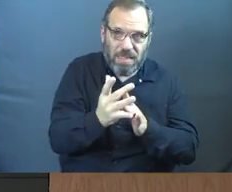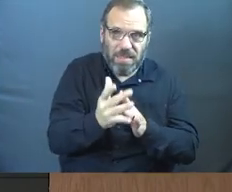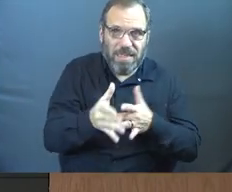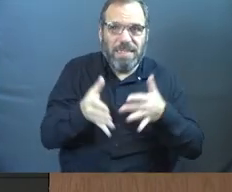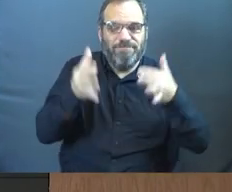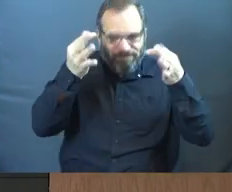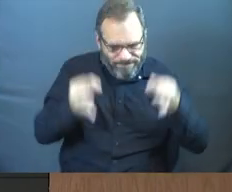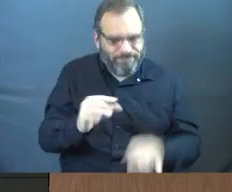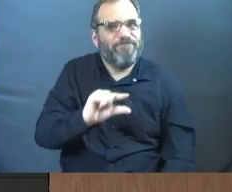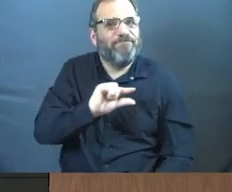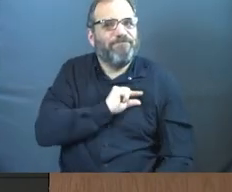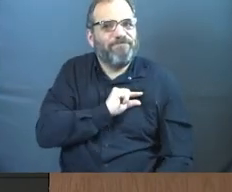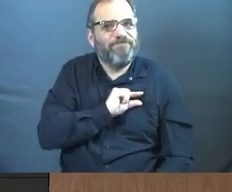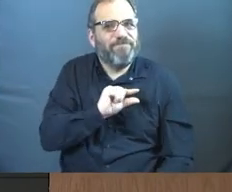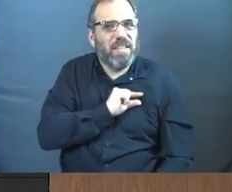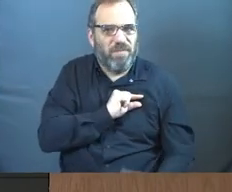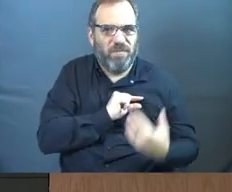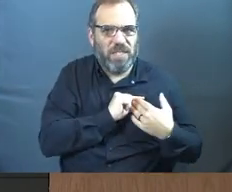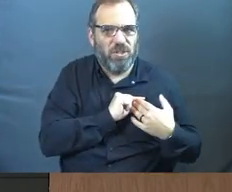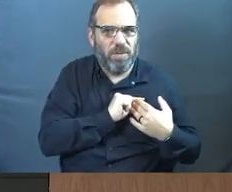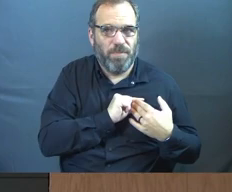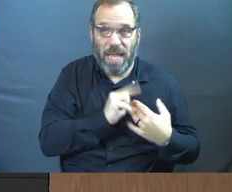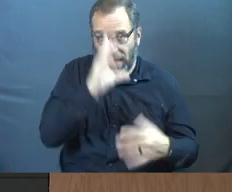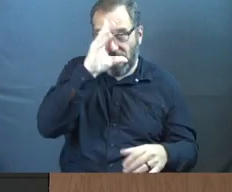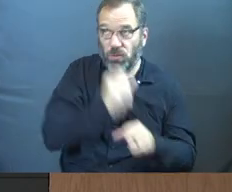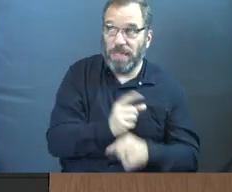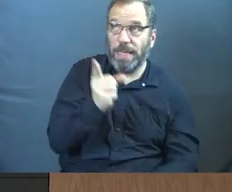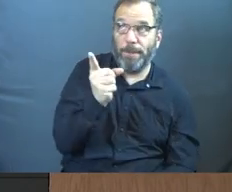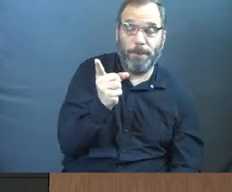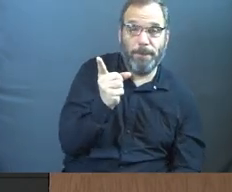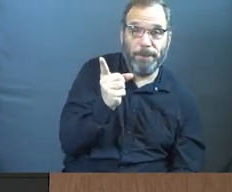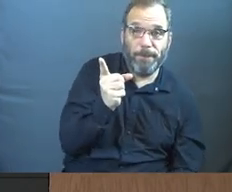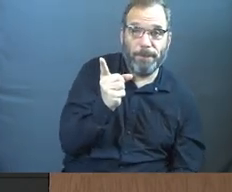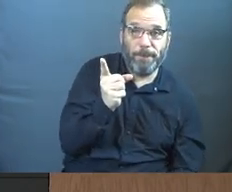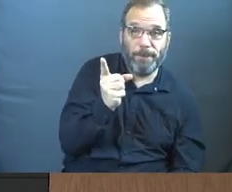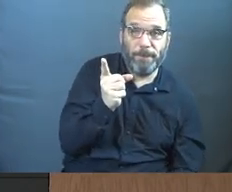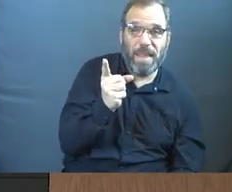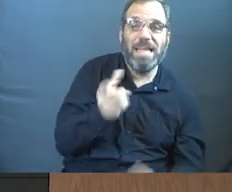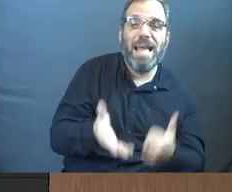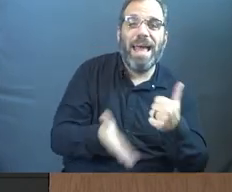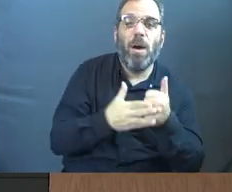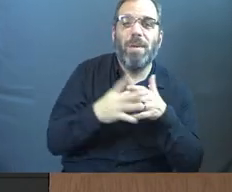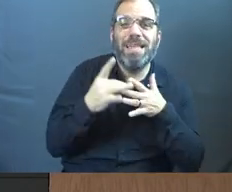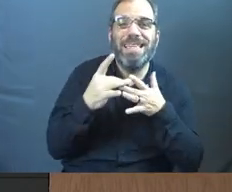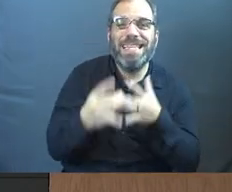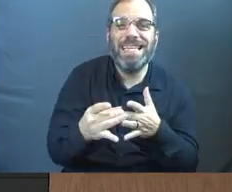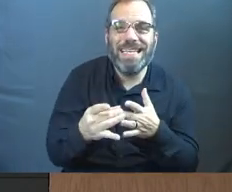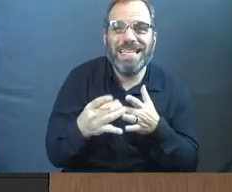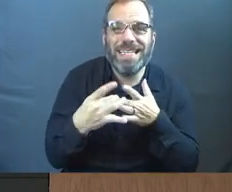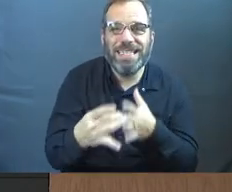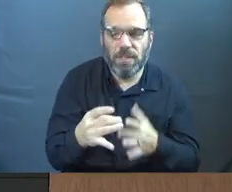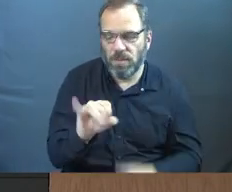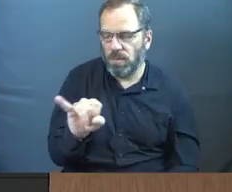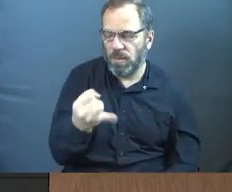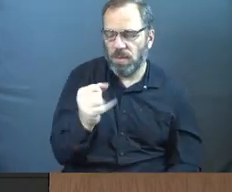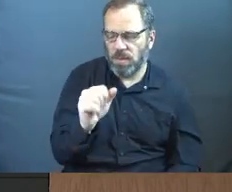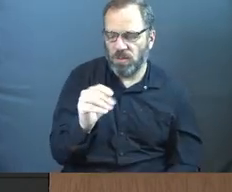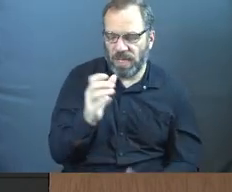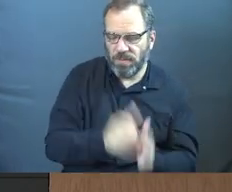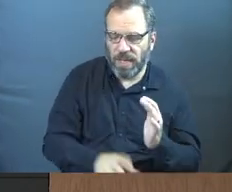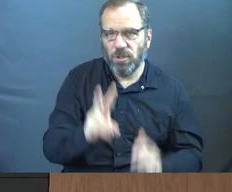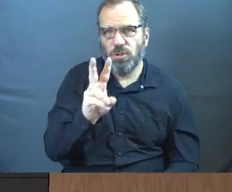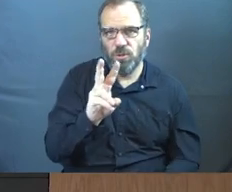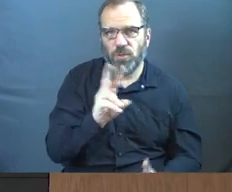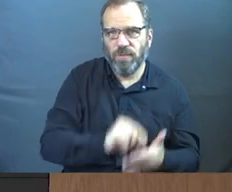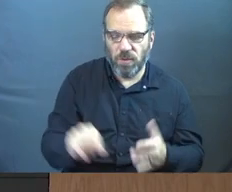to your own conviction. And I trust him to walk you through that. James chapter two,